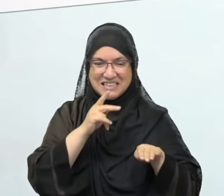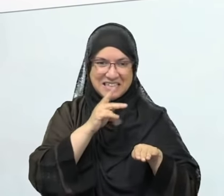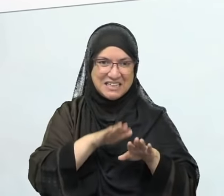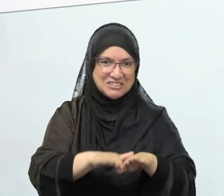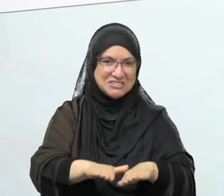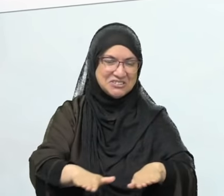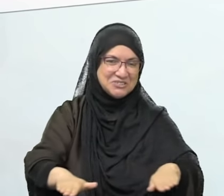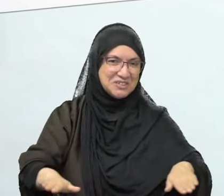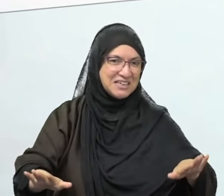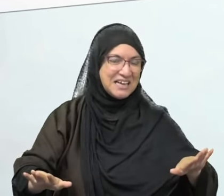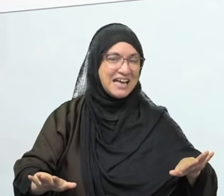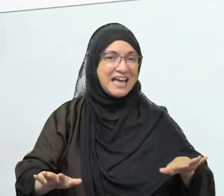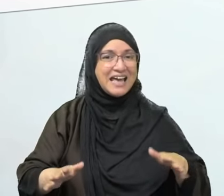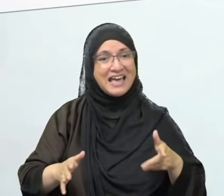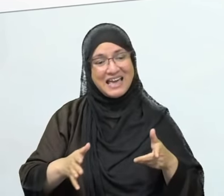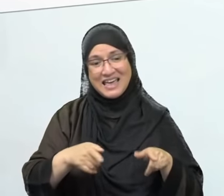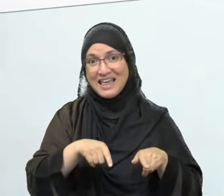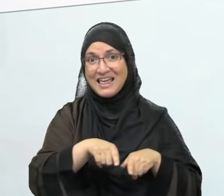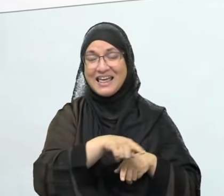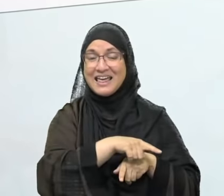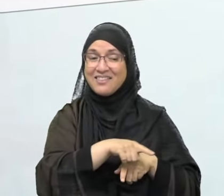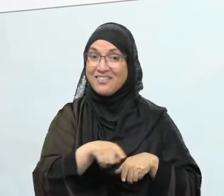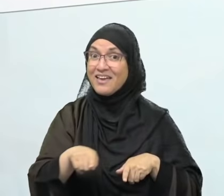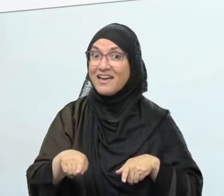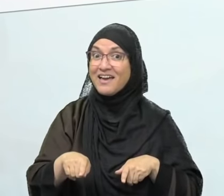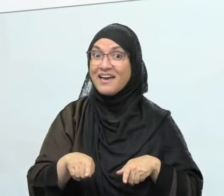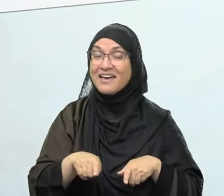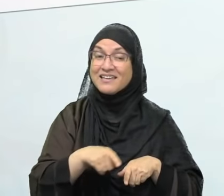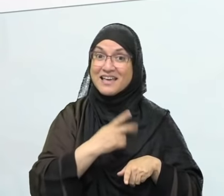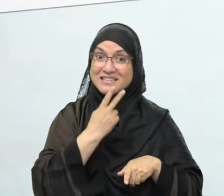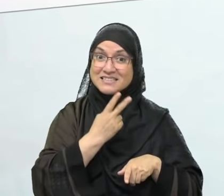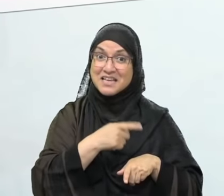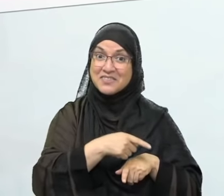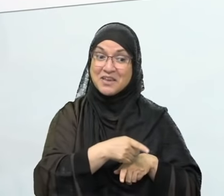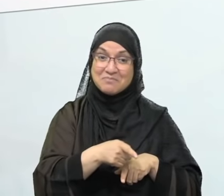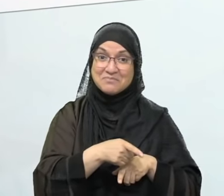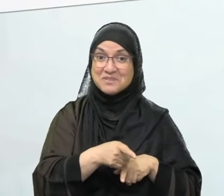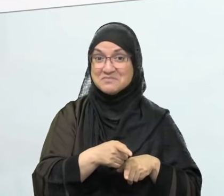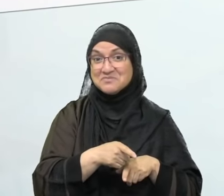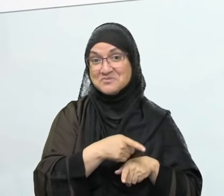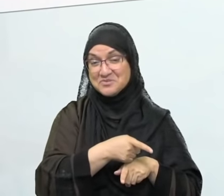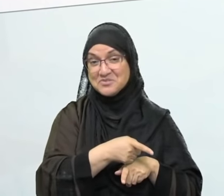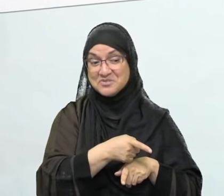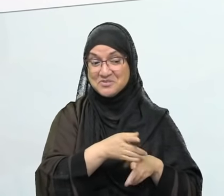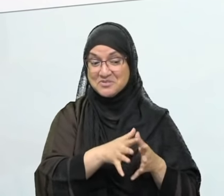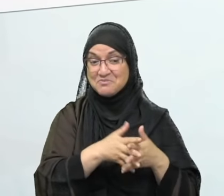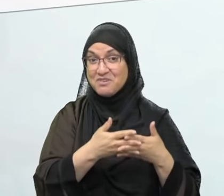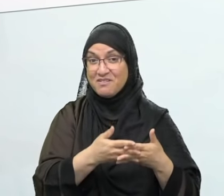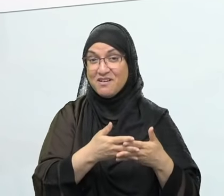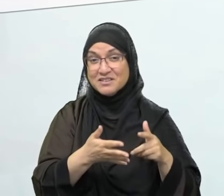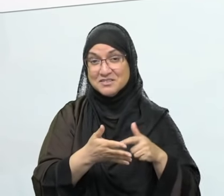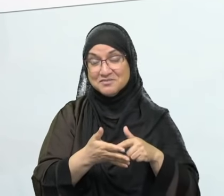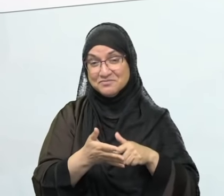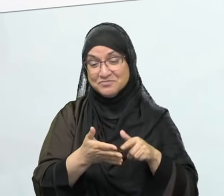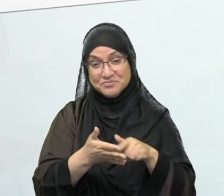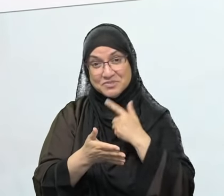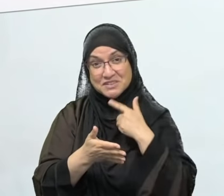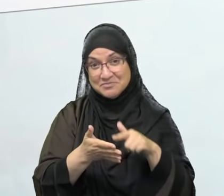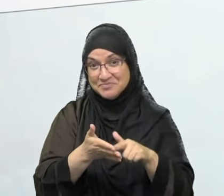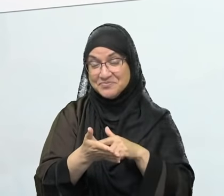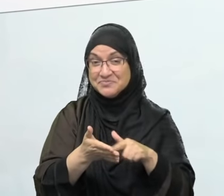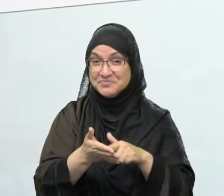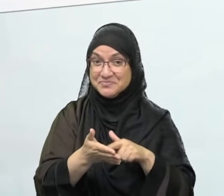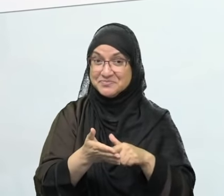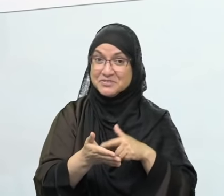you find in this chapter in Abu Dawood, the chapter of the severity of how